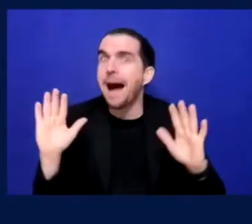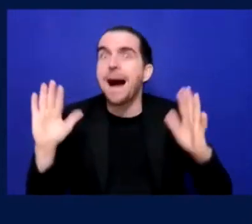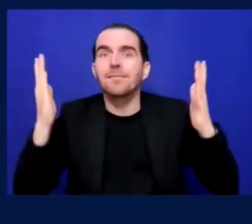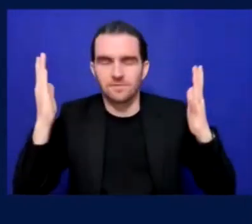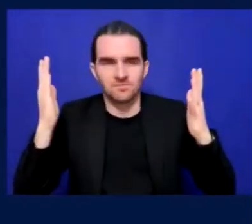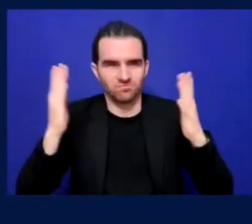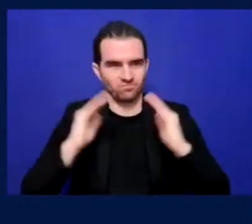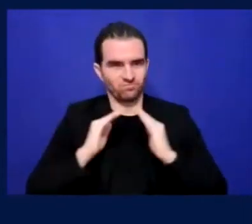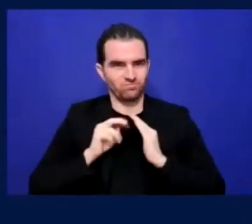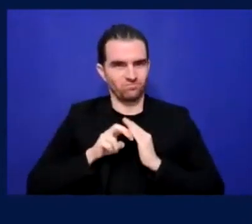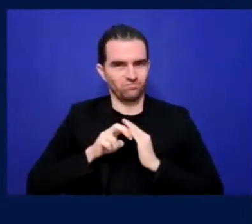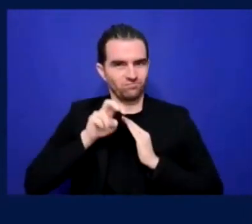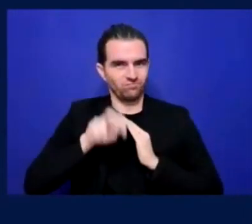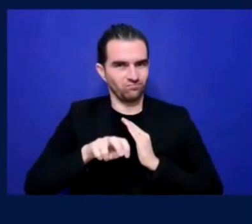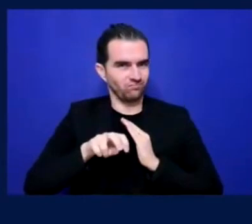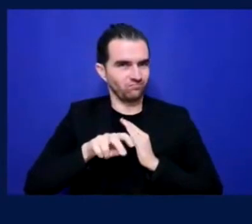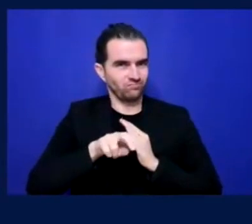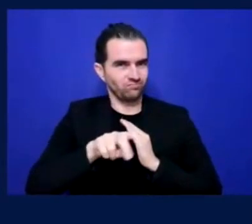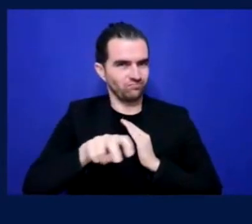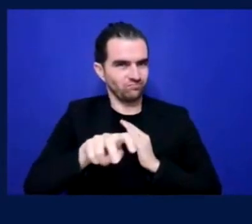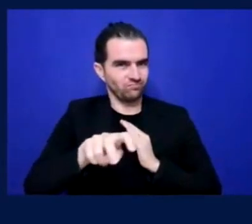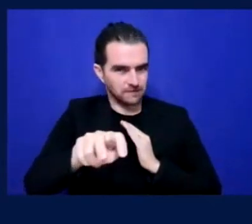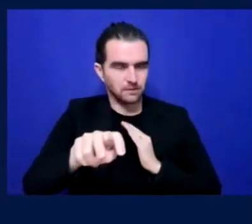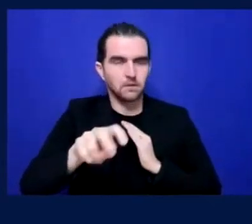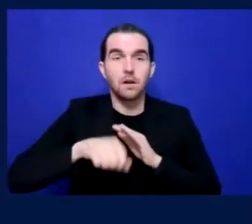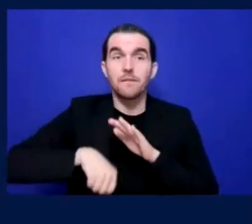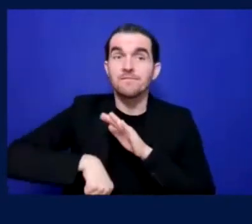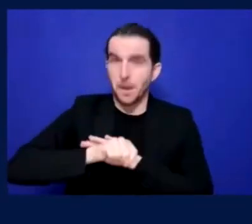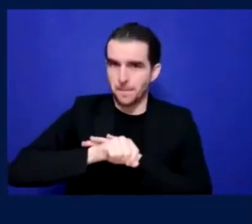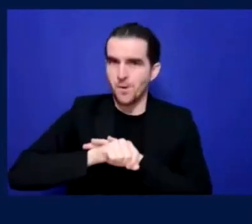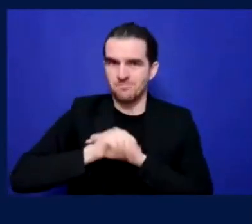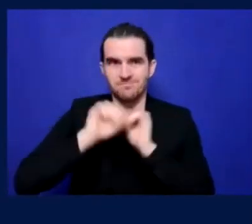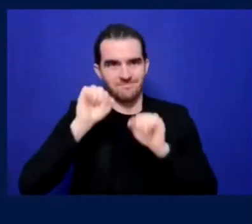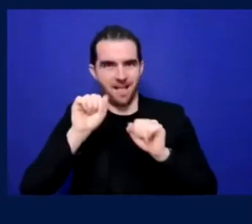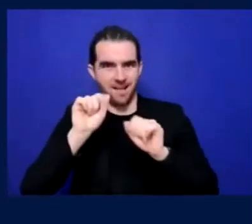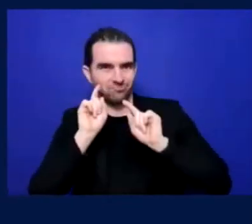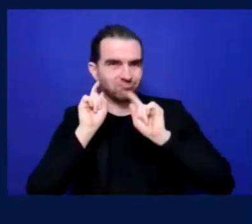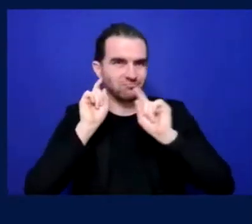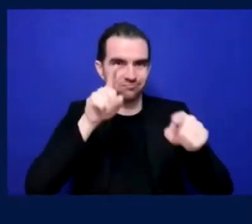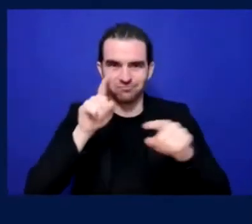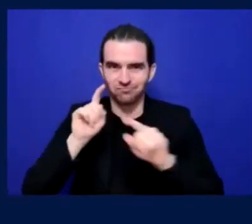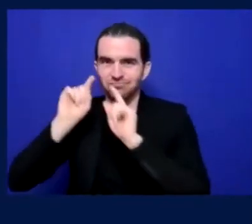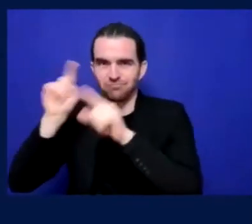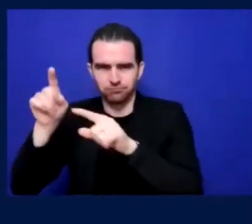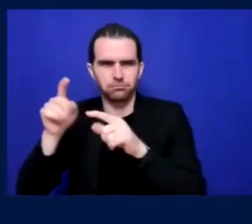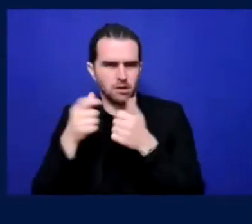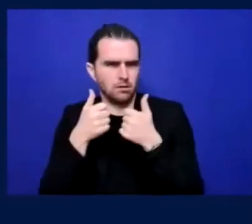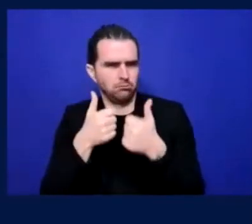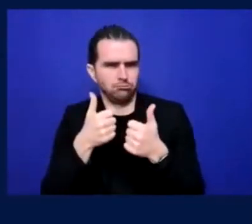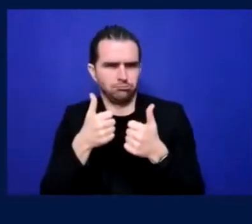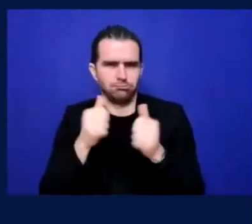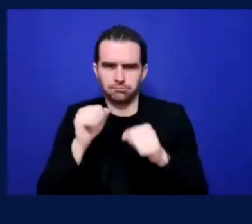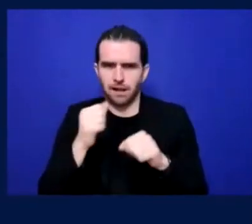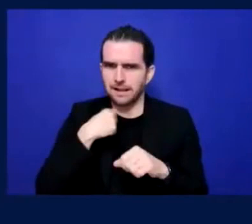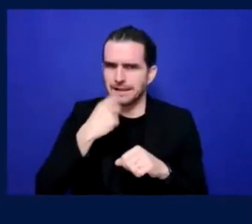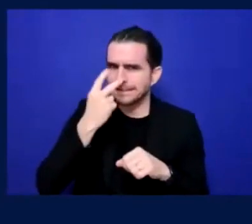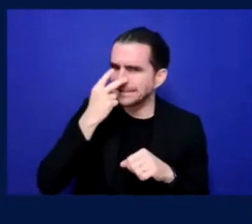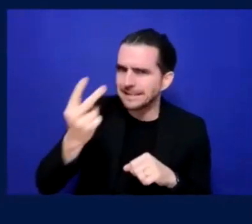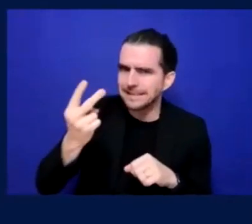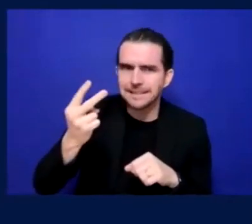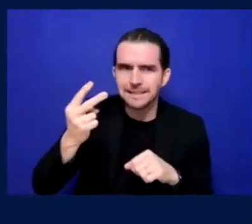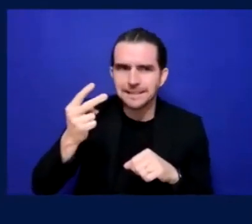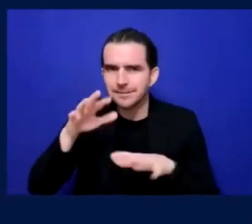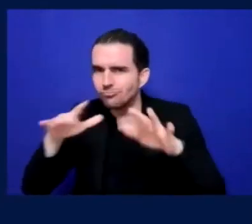away trip and I went to Birmingham in February. So I believe that if there wouldn't be football, hardly I would go there,